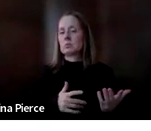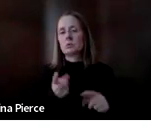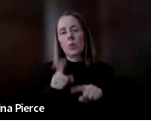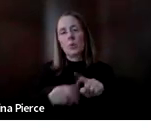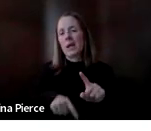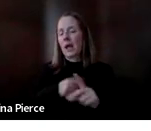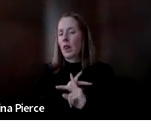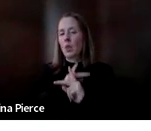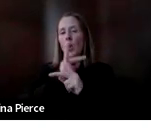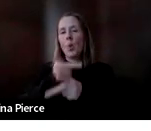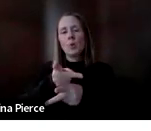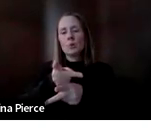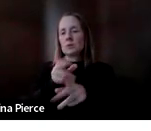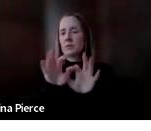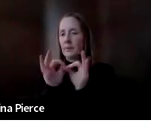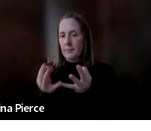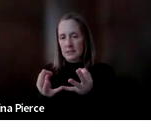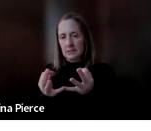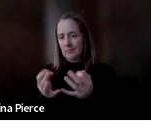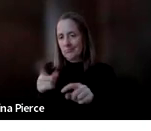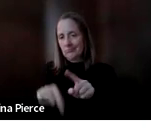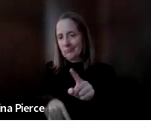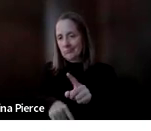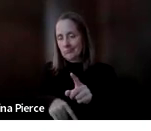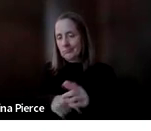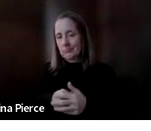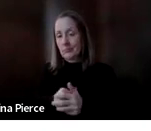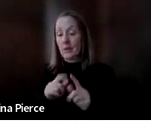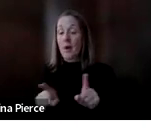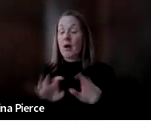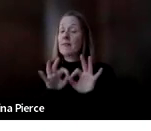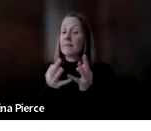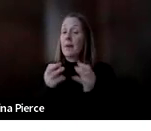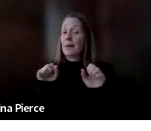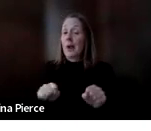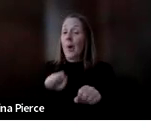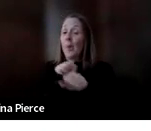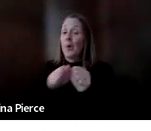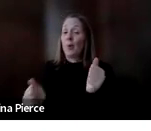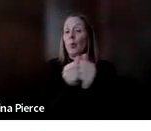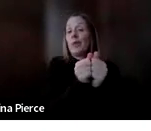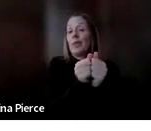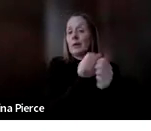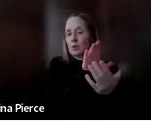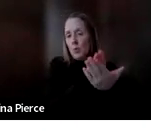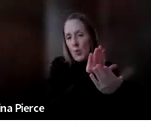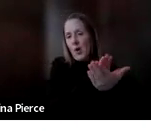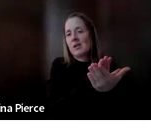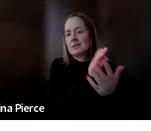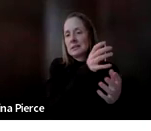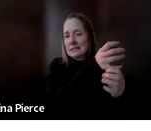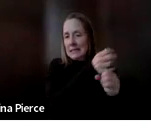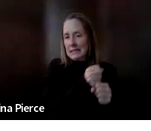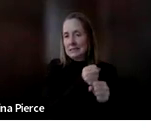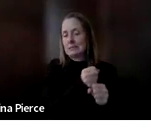directly to families, but families can certainly work with their school to get a device for